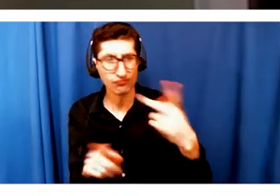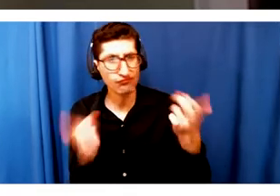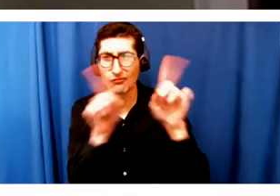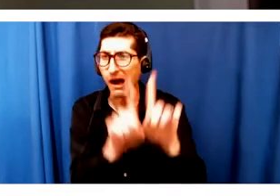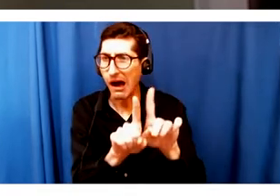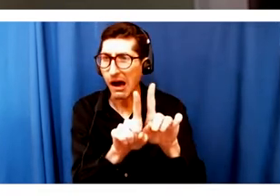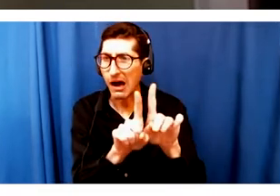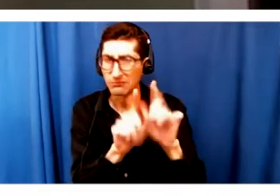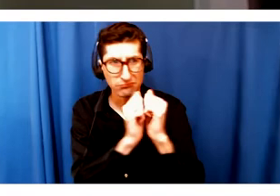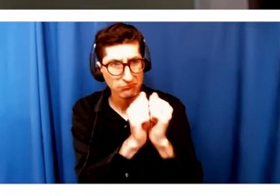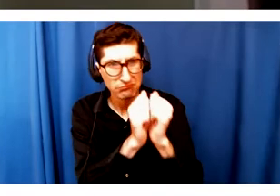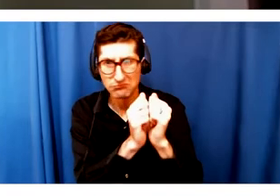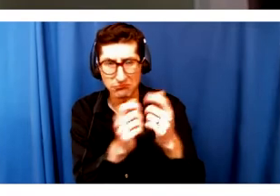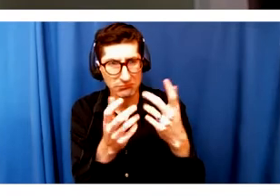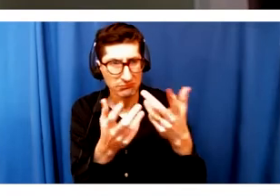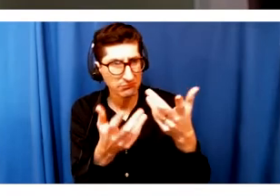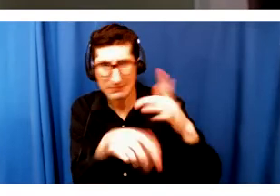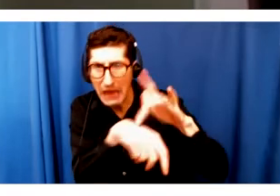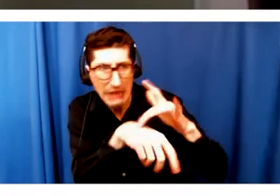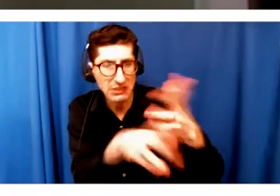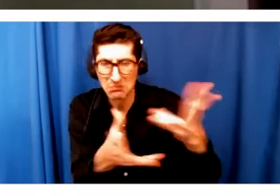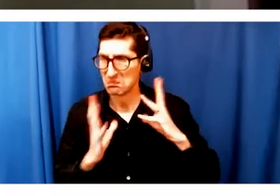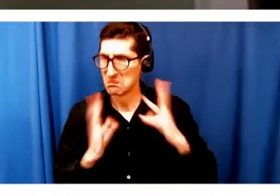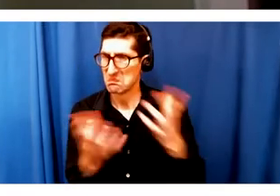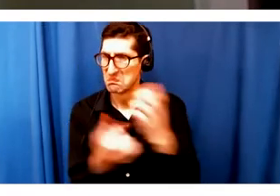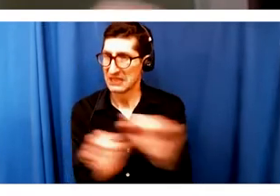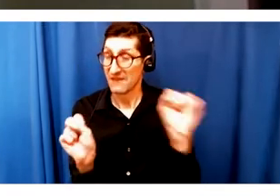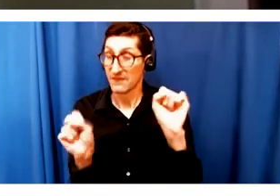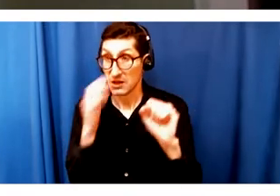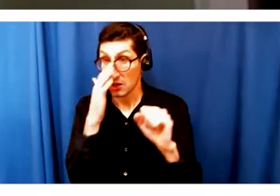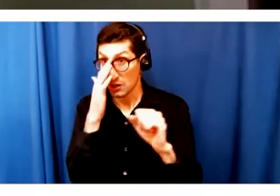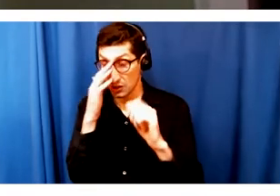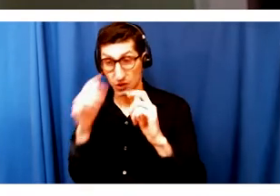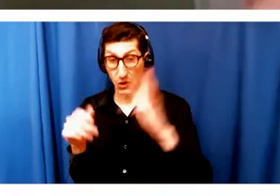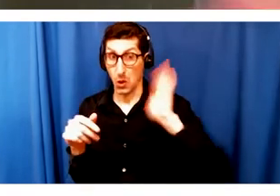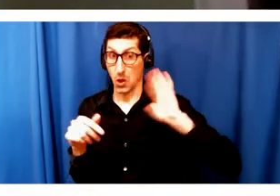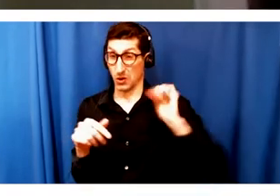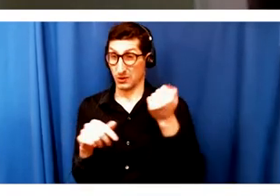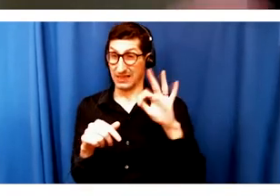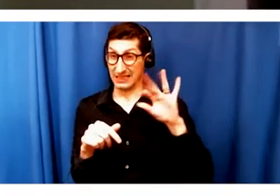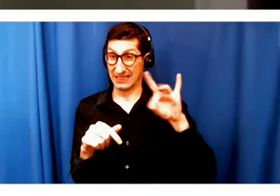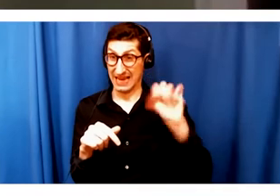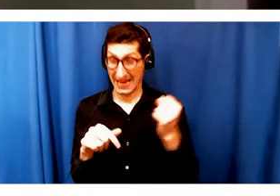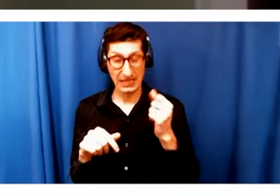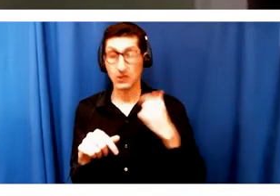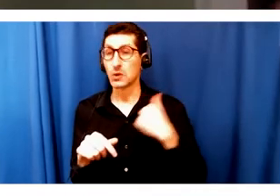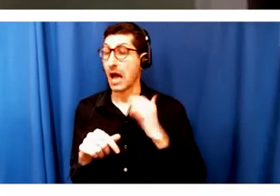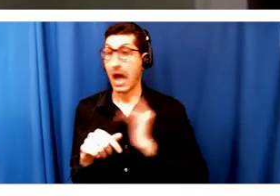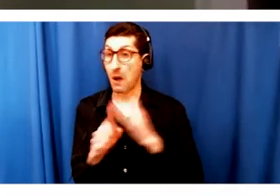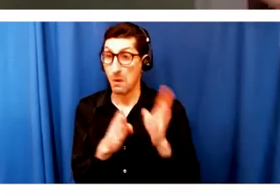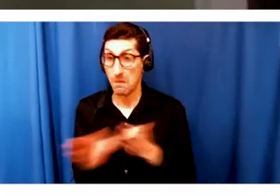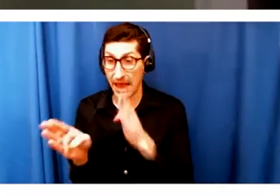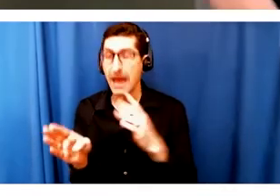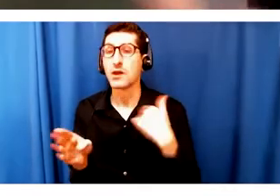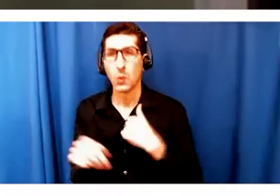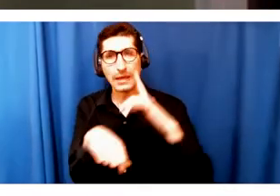together, and the call for activists at that time was to hold each other close, like physically. I remember walking down Market Street, and one of the parades was